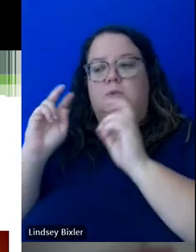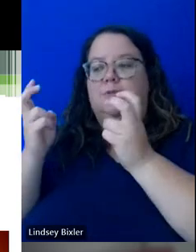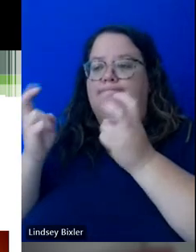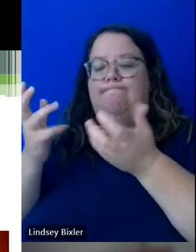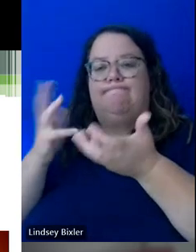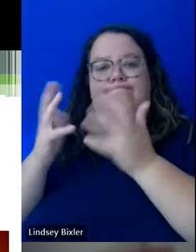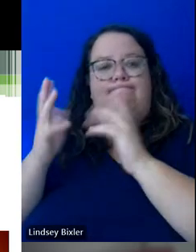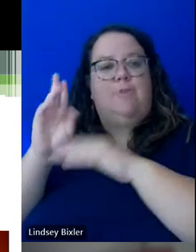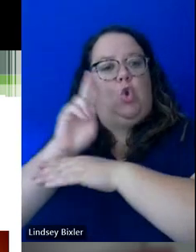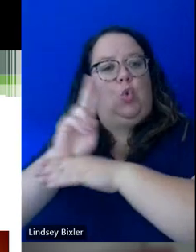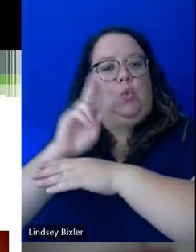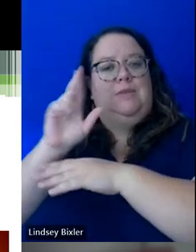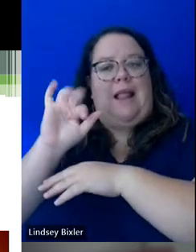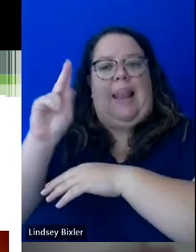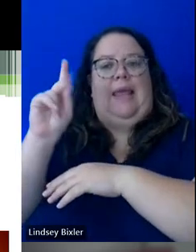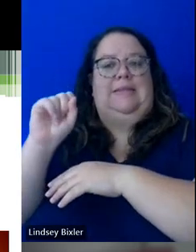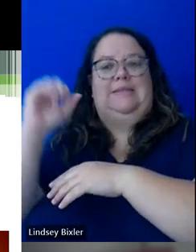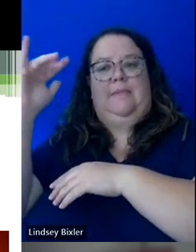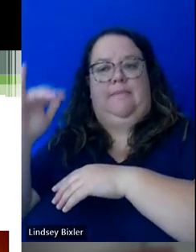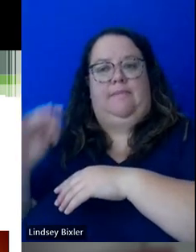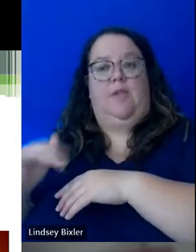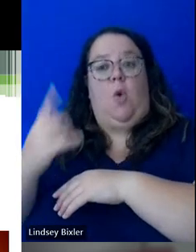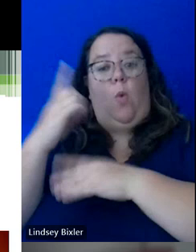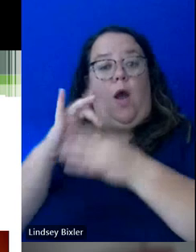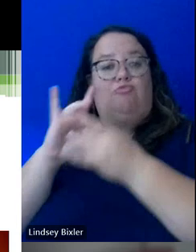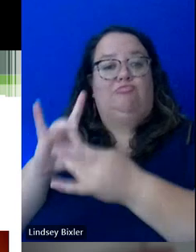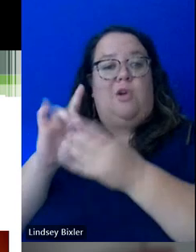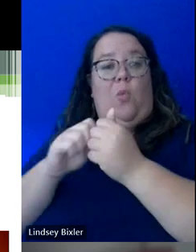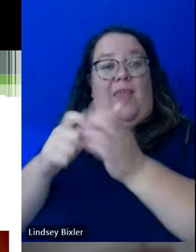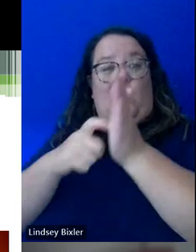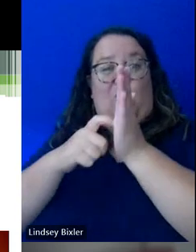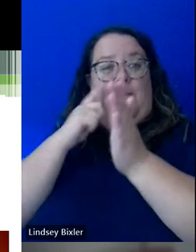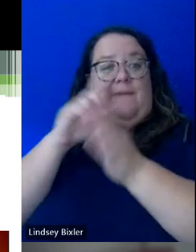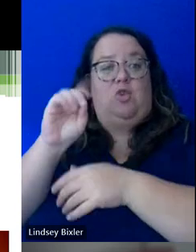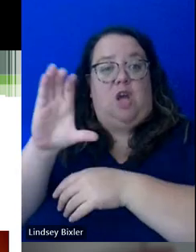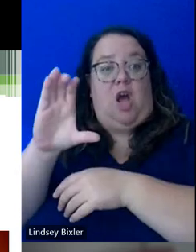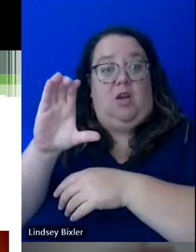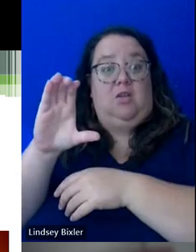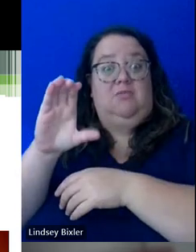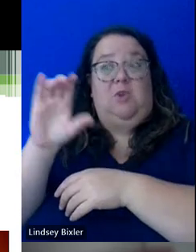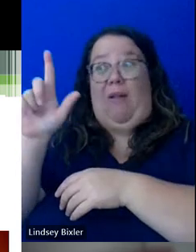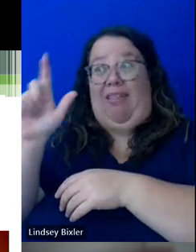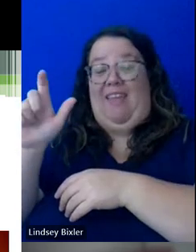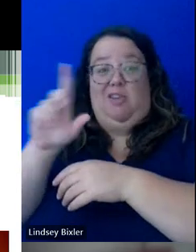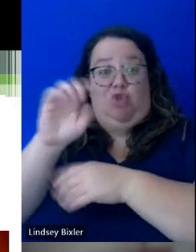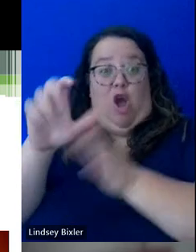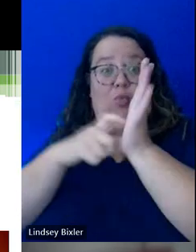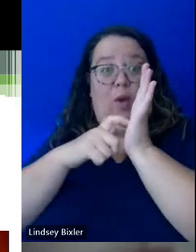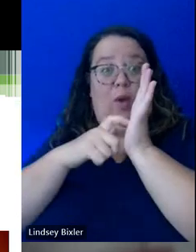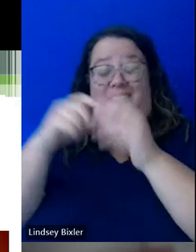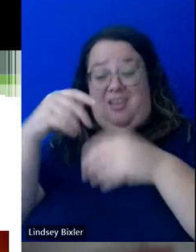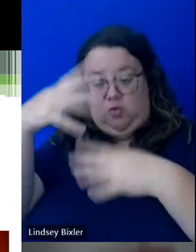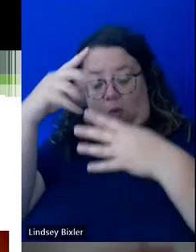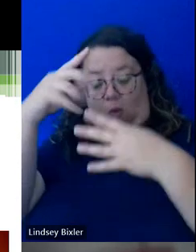used links. One of them is about documentation requirements. And if you scroll down that page, it will actually then tell you